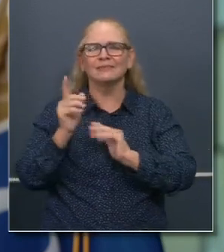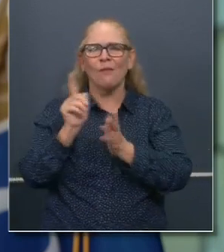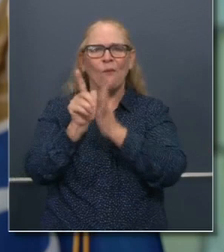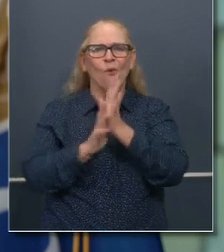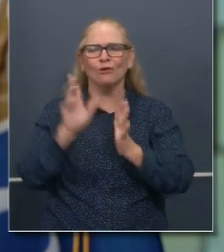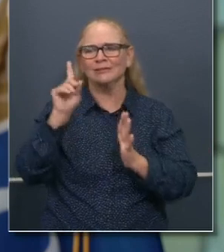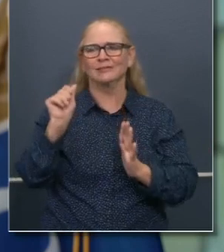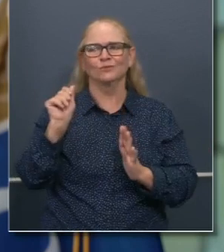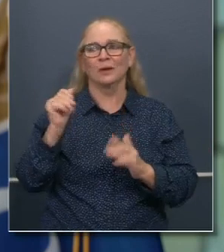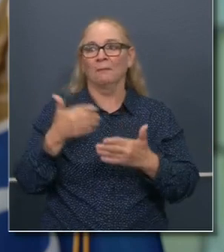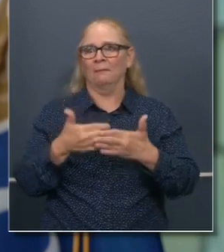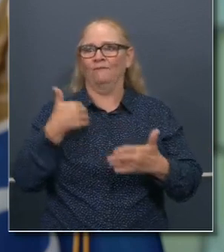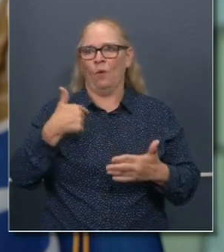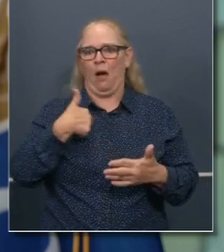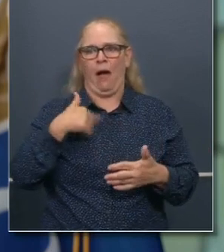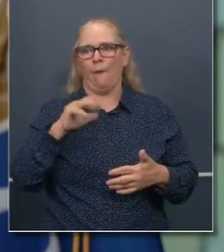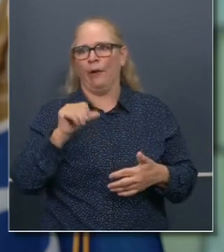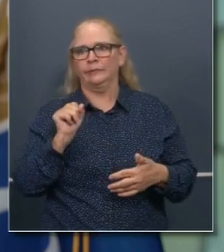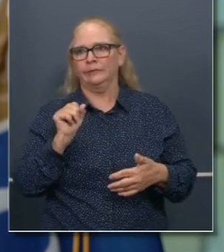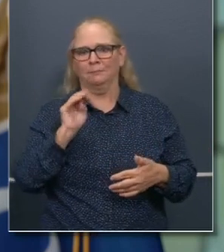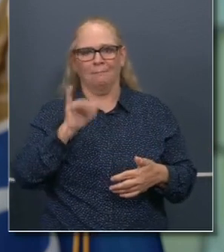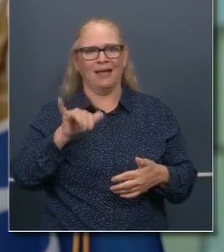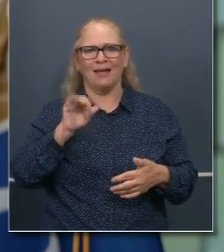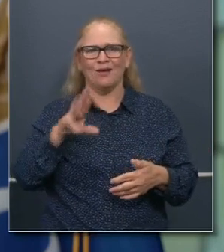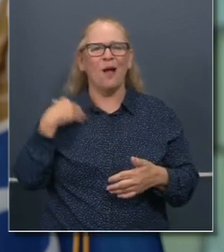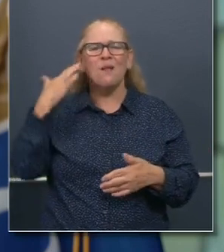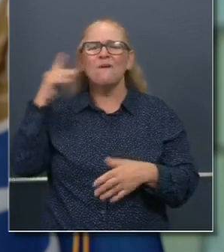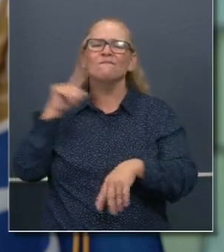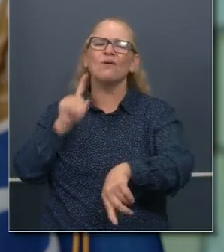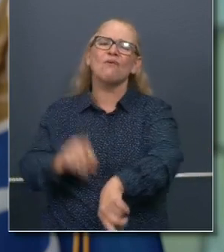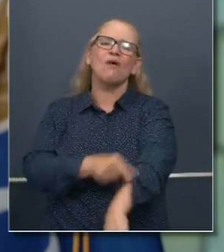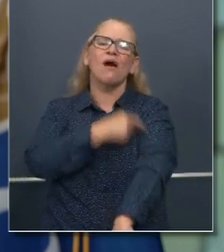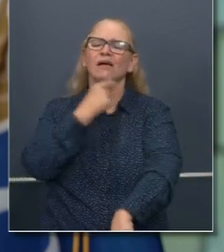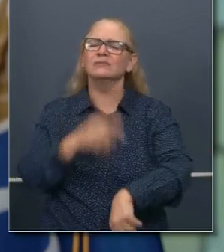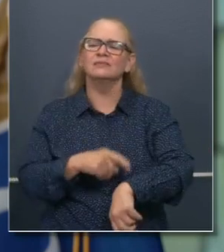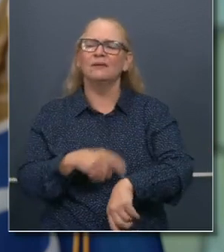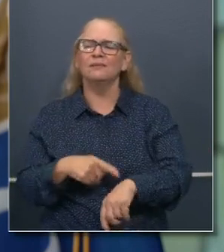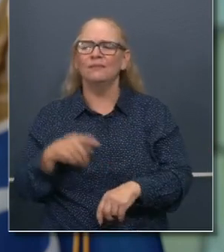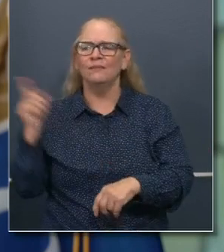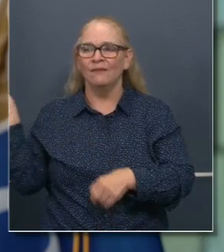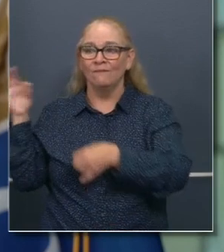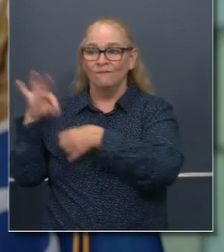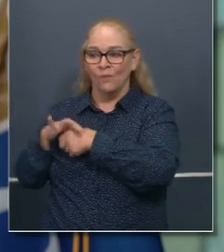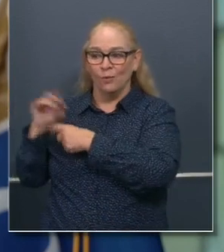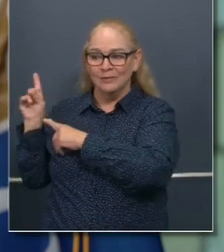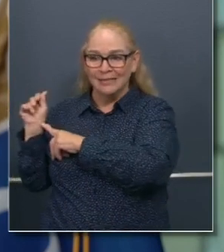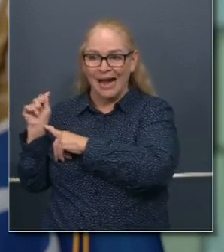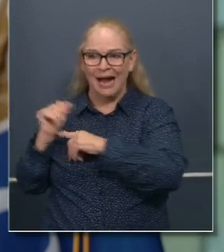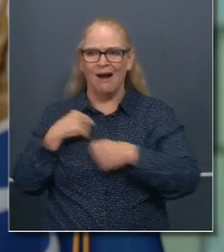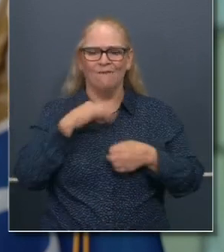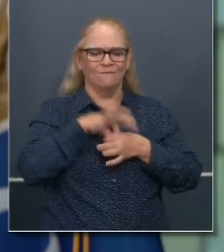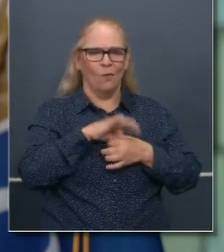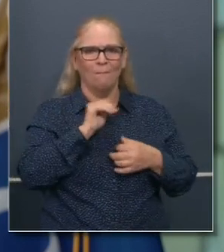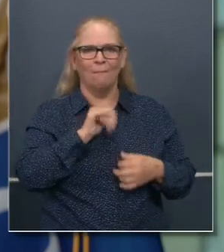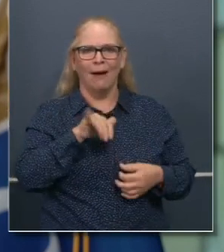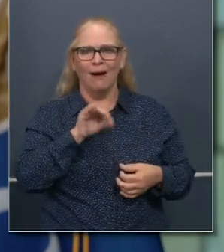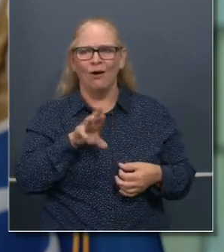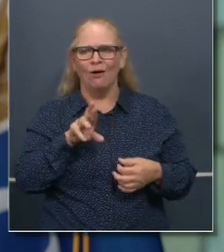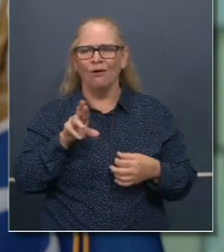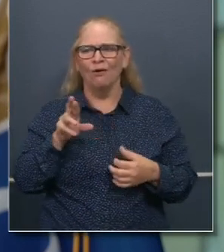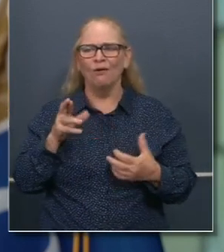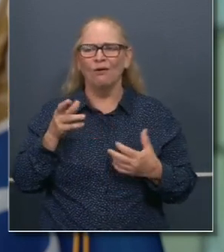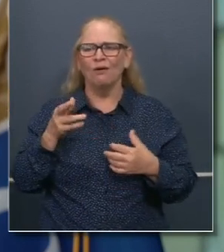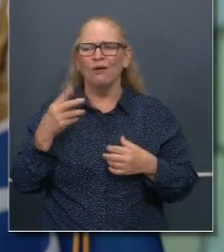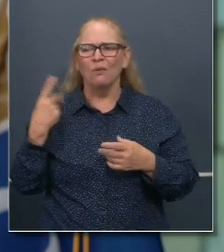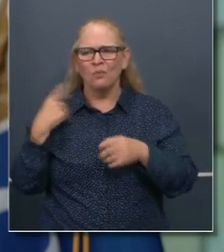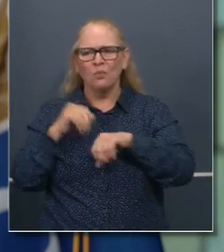mayor. We, of course, served or elected the same day when she was district attorney when I was mayor. I had the privilege of working with her